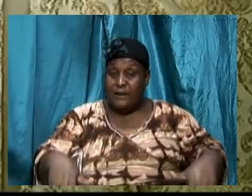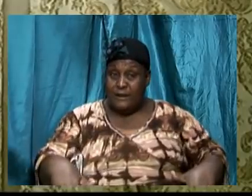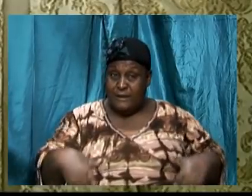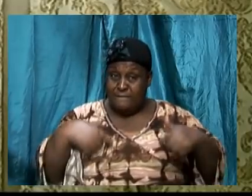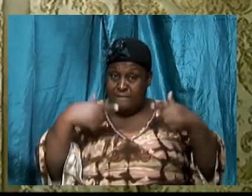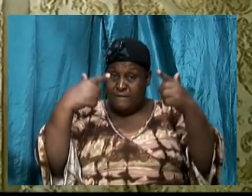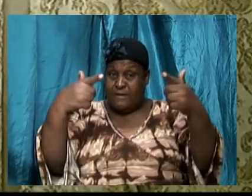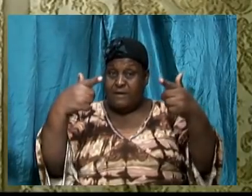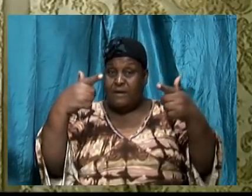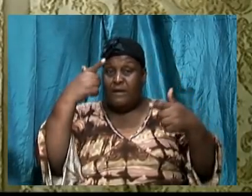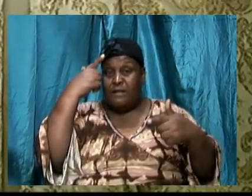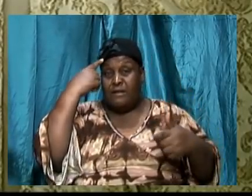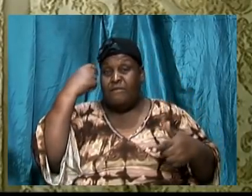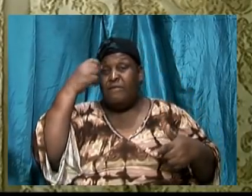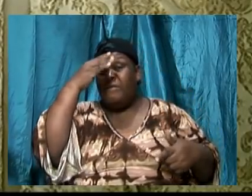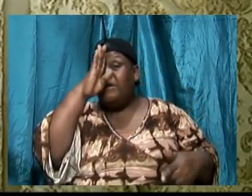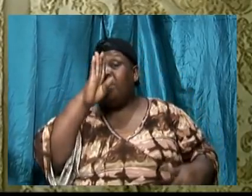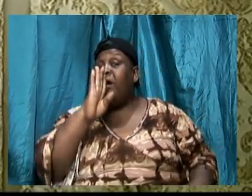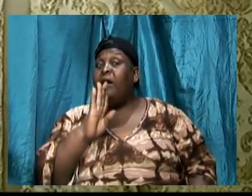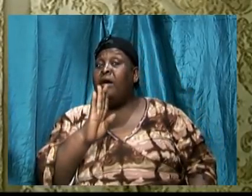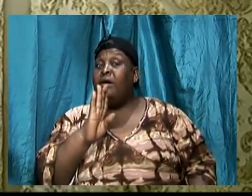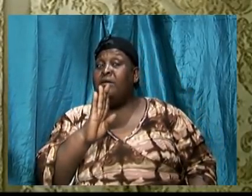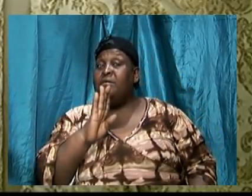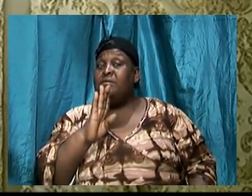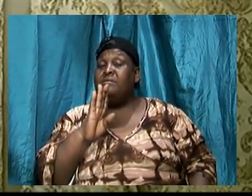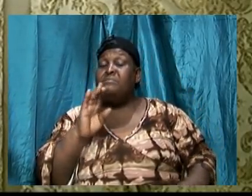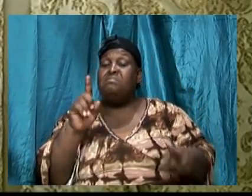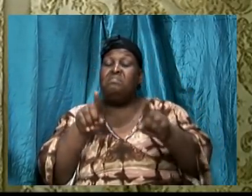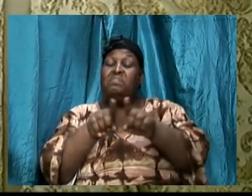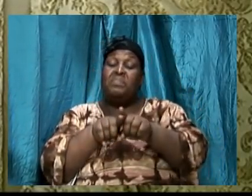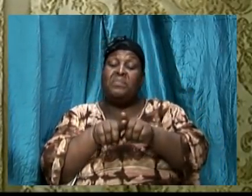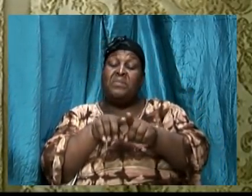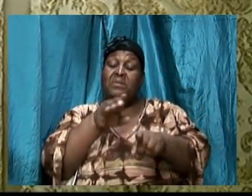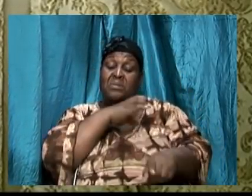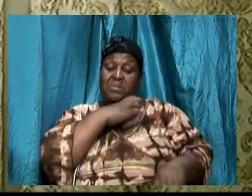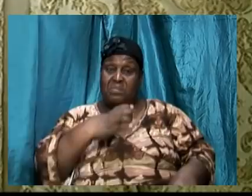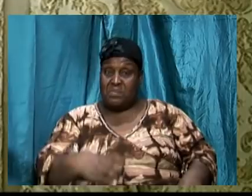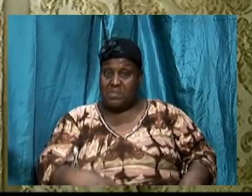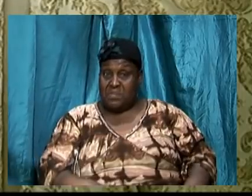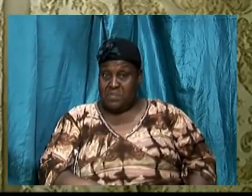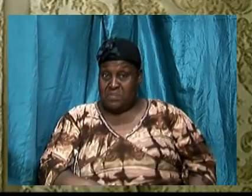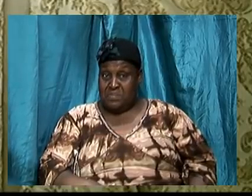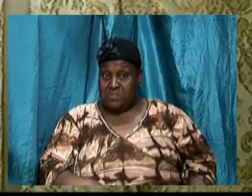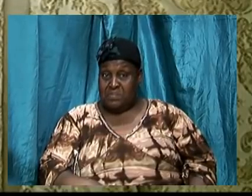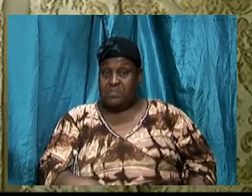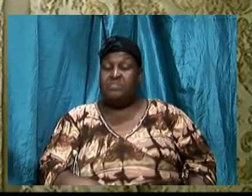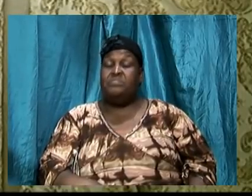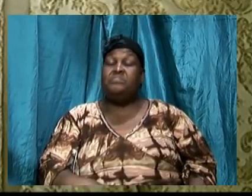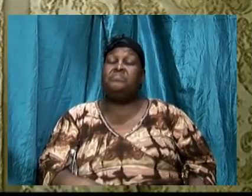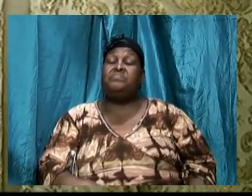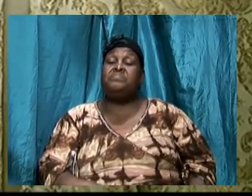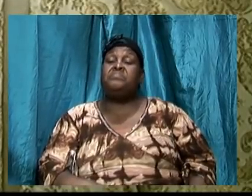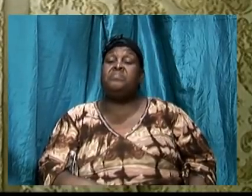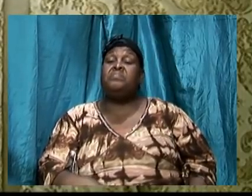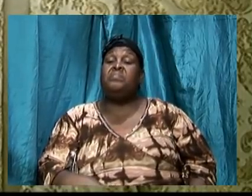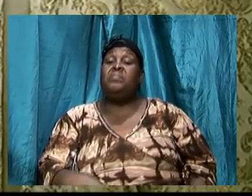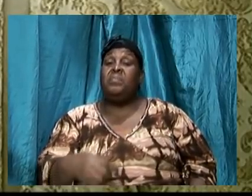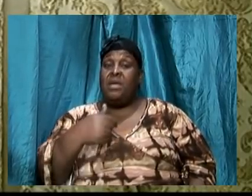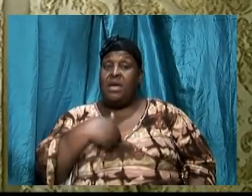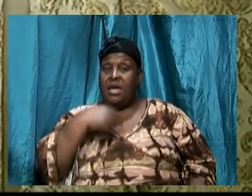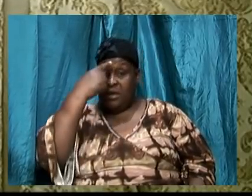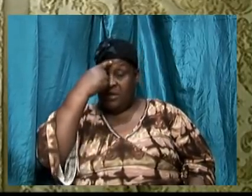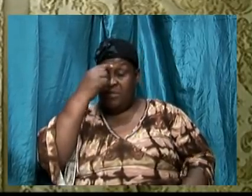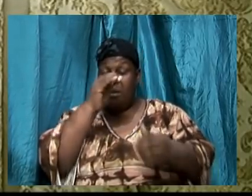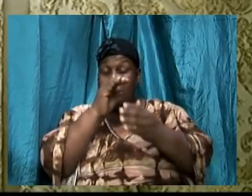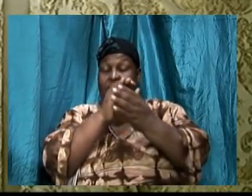life as a Christian. I believe, because I have seen it, I do